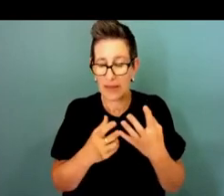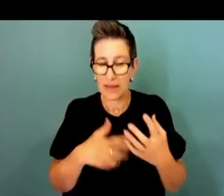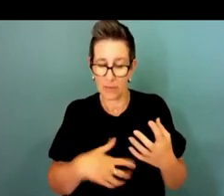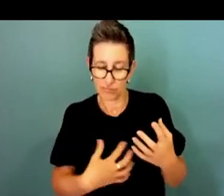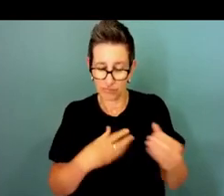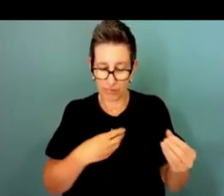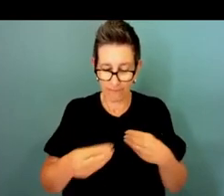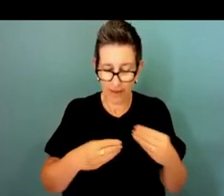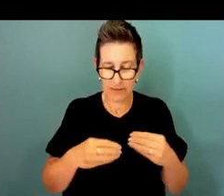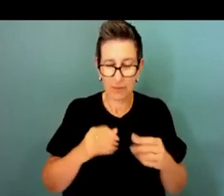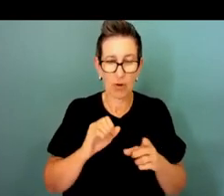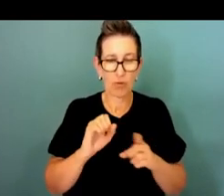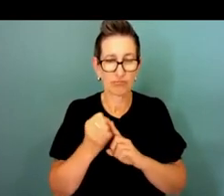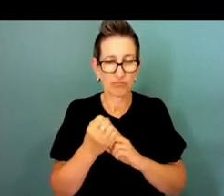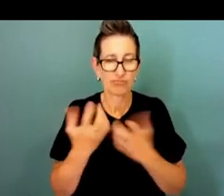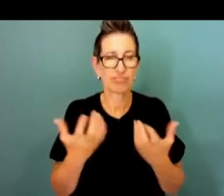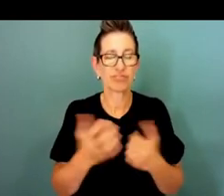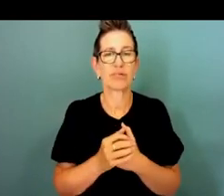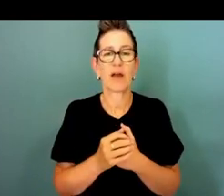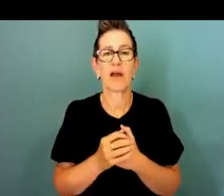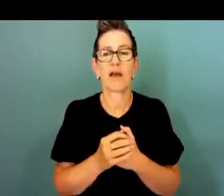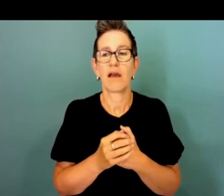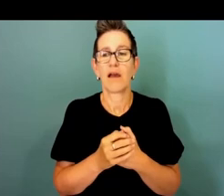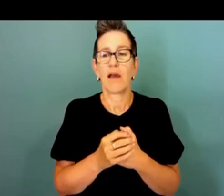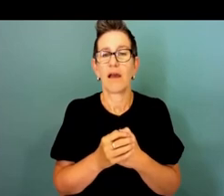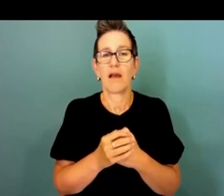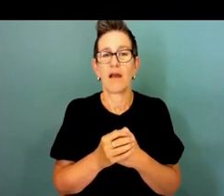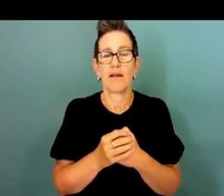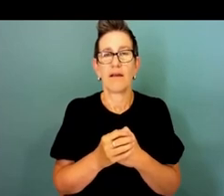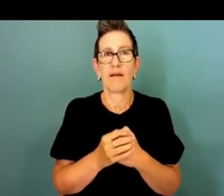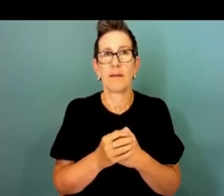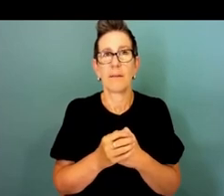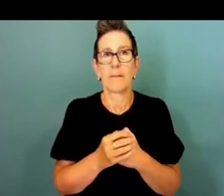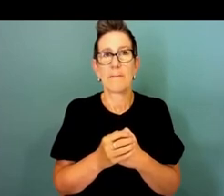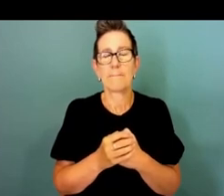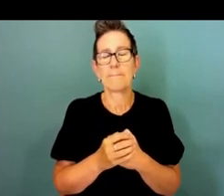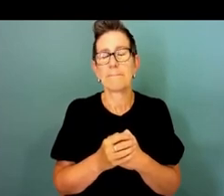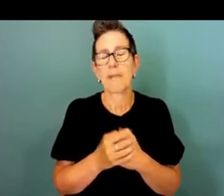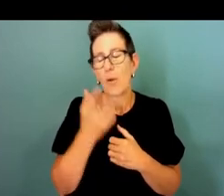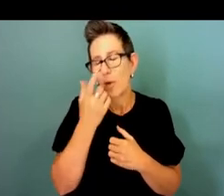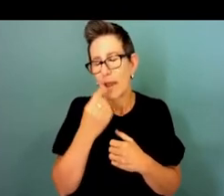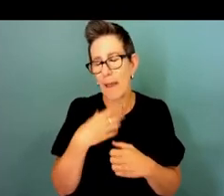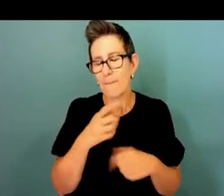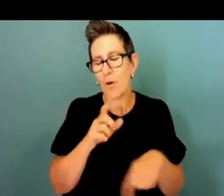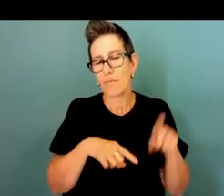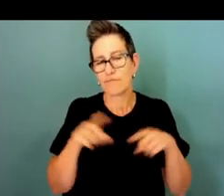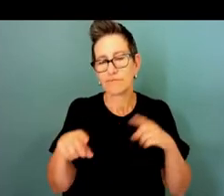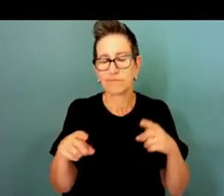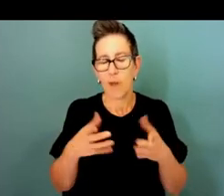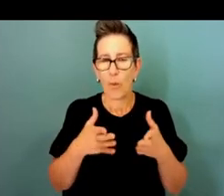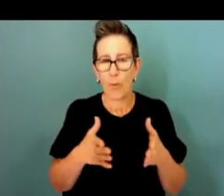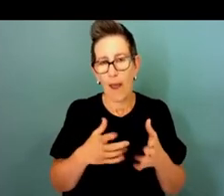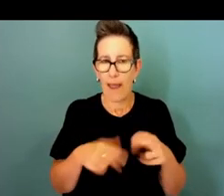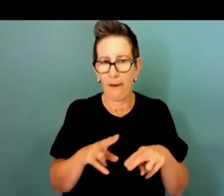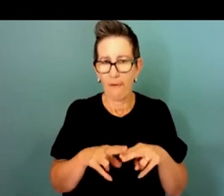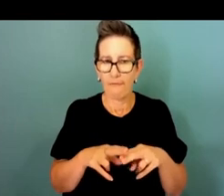but I really think acknowledging that there are different ways of doing business and then starting to do that and think things as